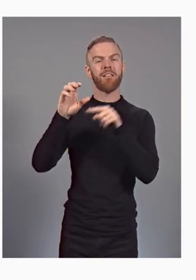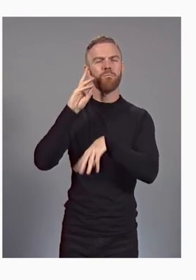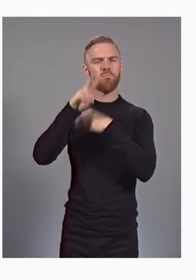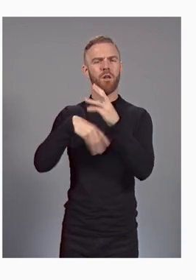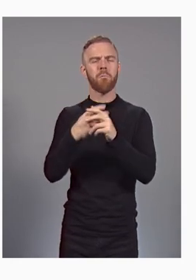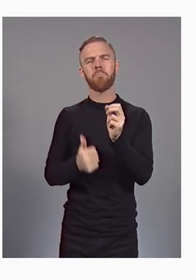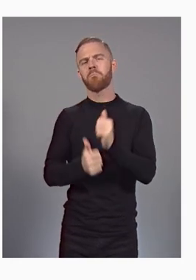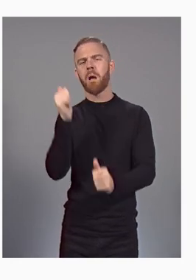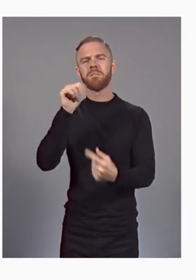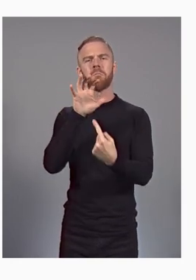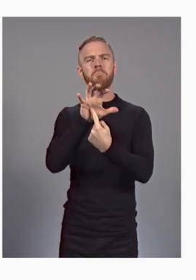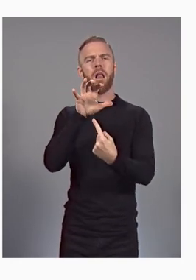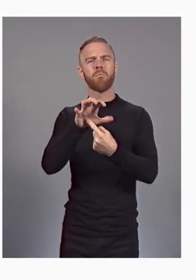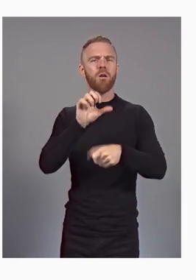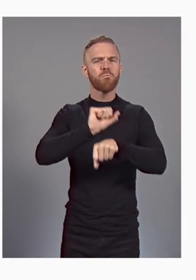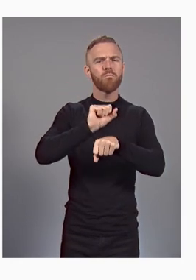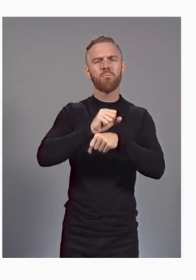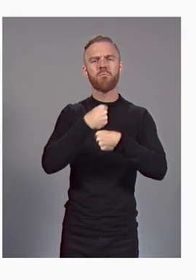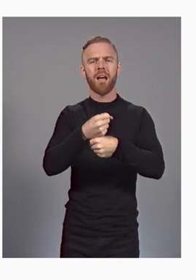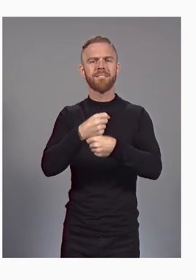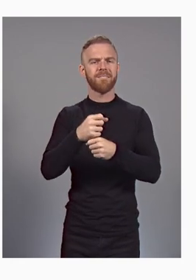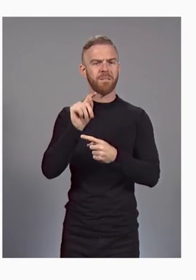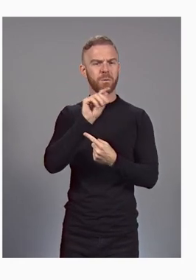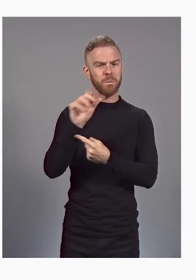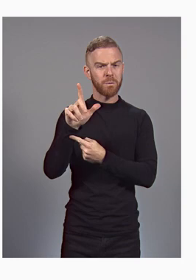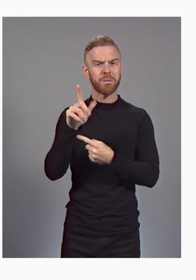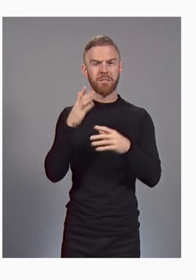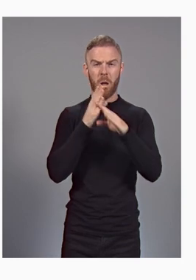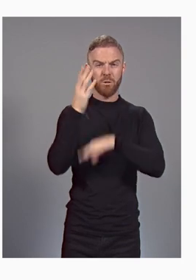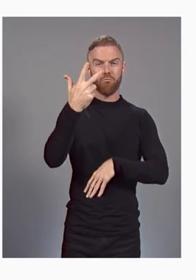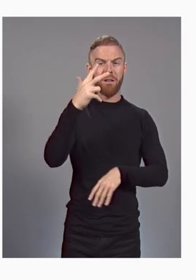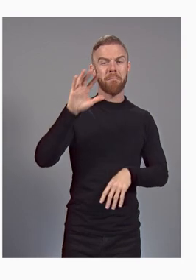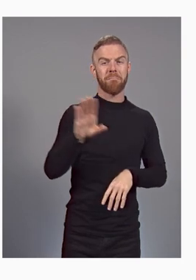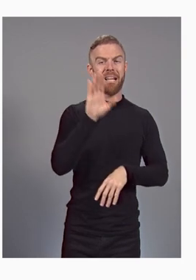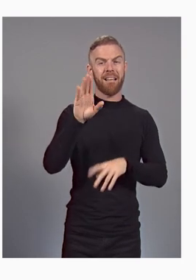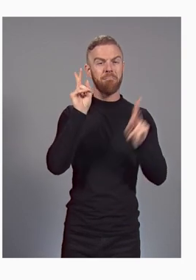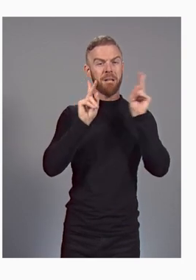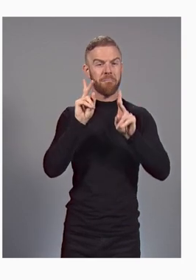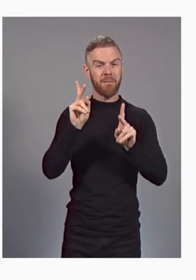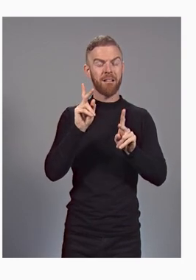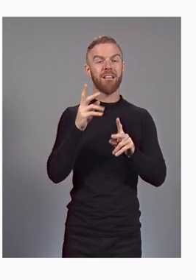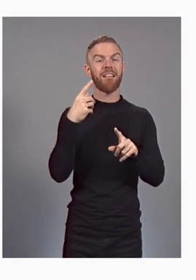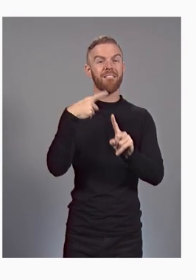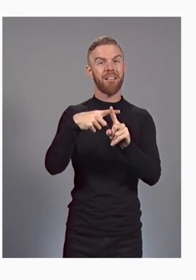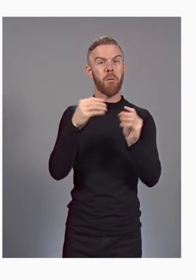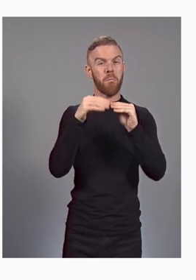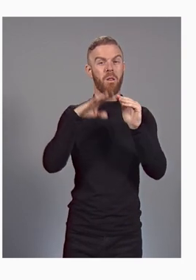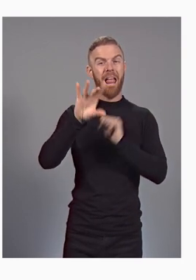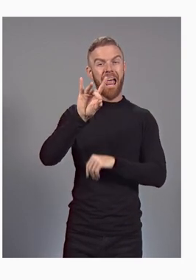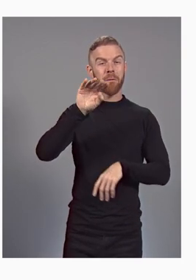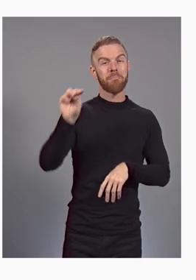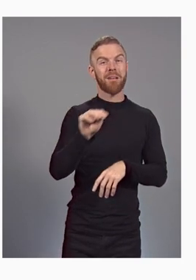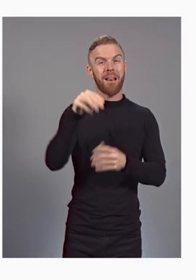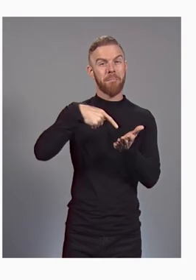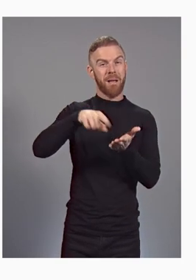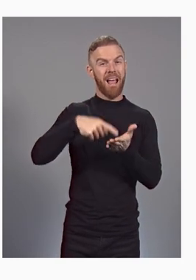most popular productivity tools, with over 3 billion users and more than 8 million paying customers.